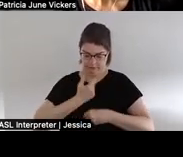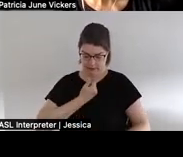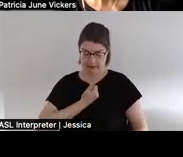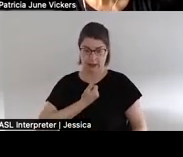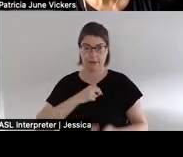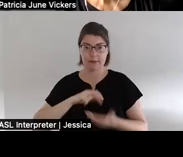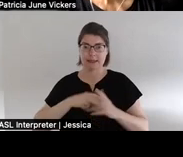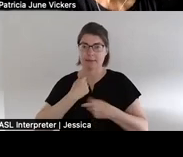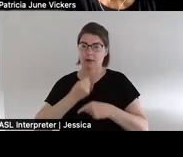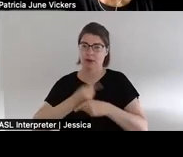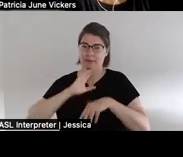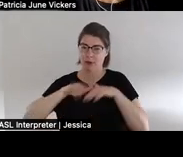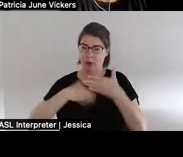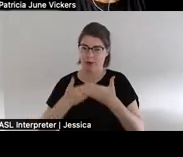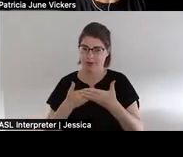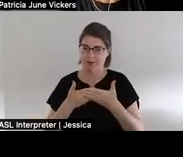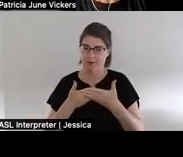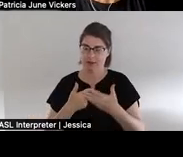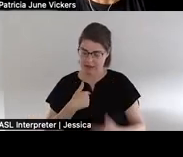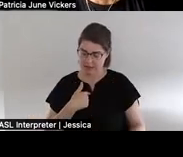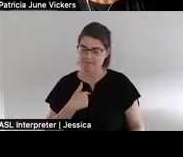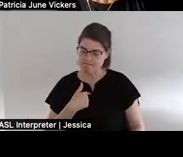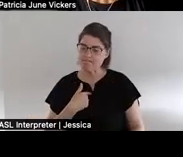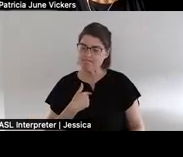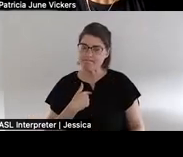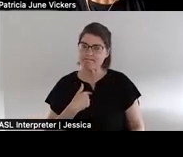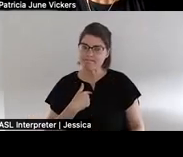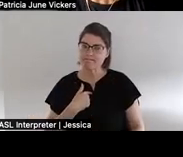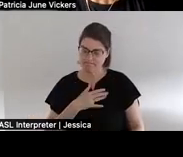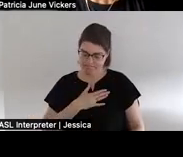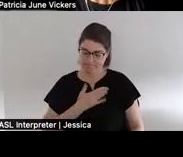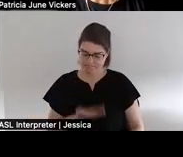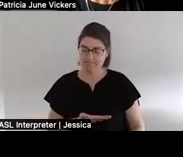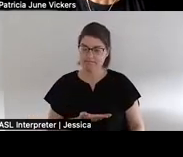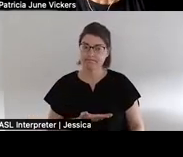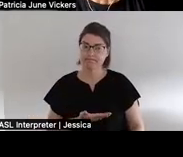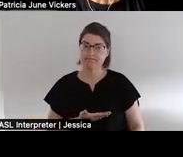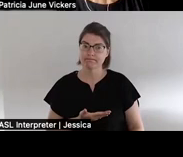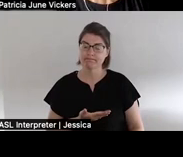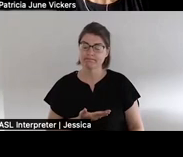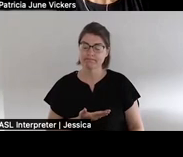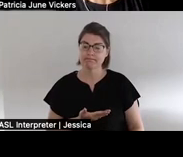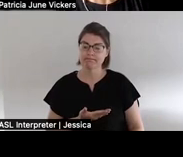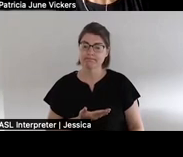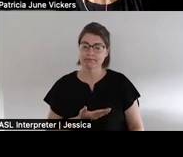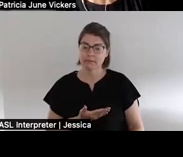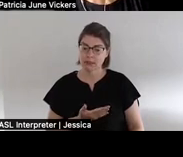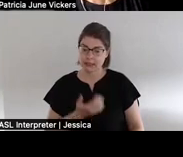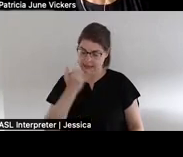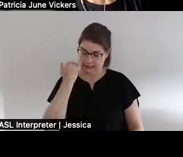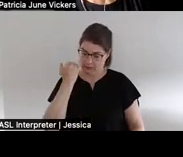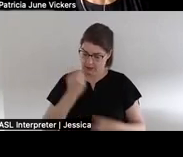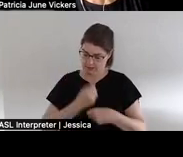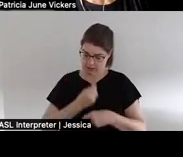right for all and i can say that to make it right for myself has